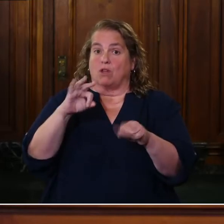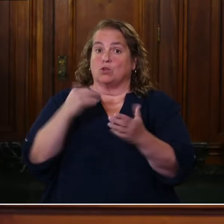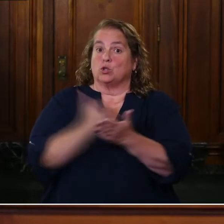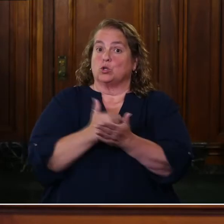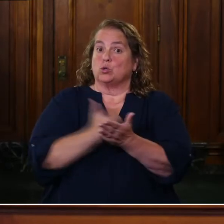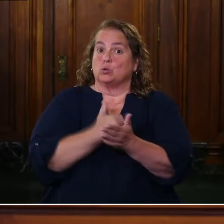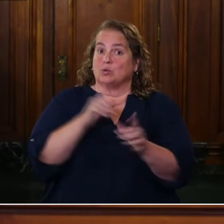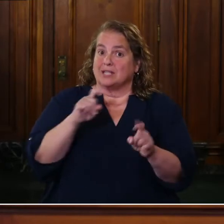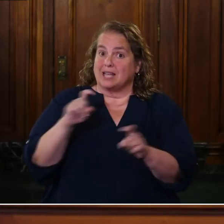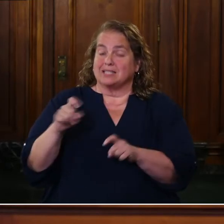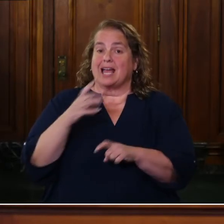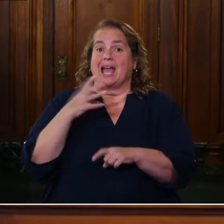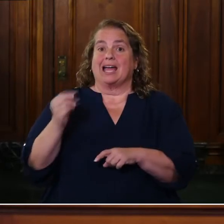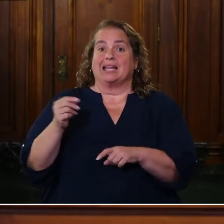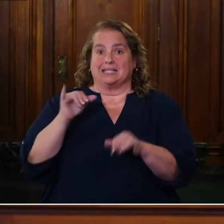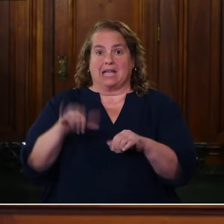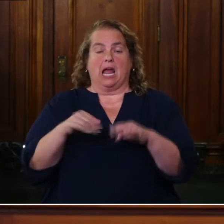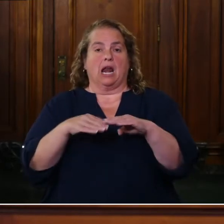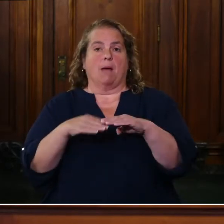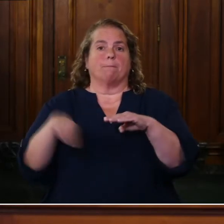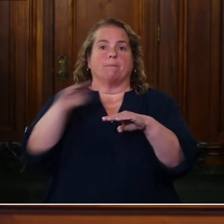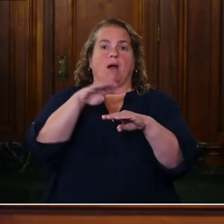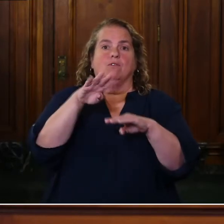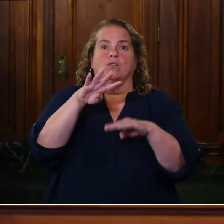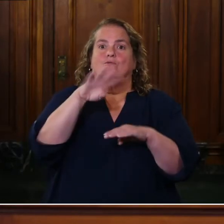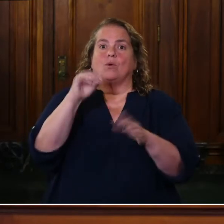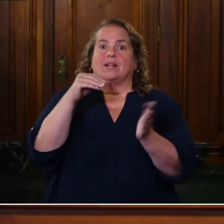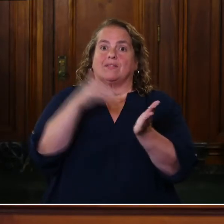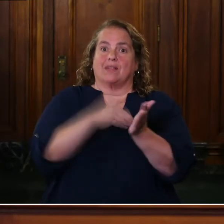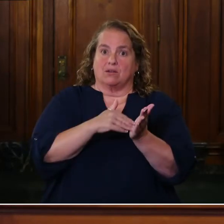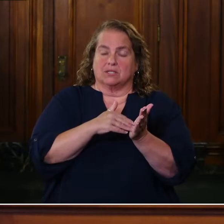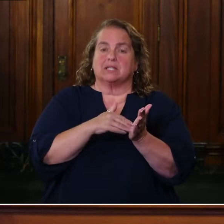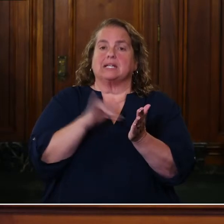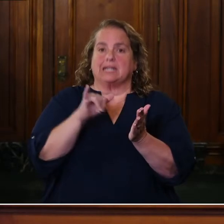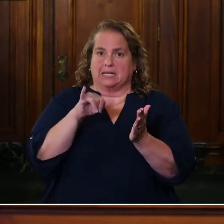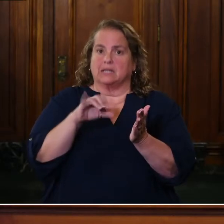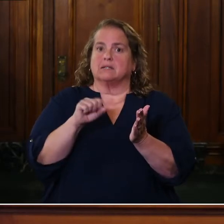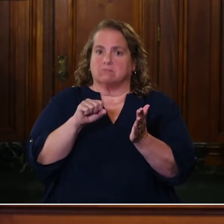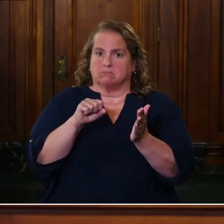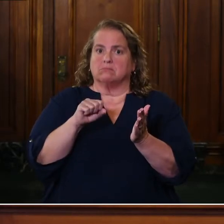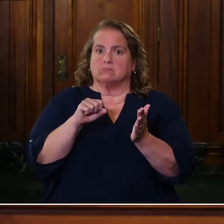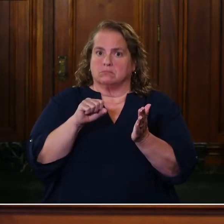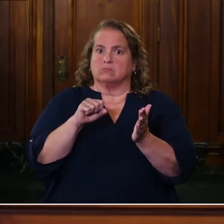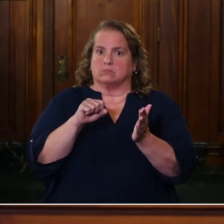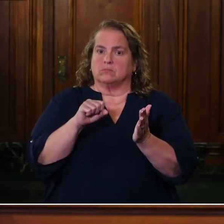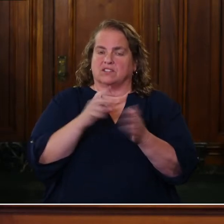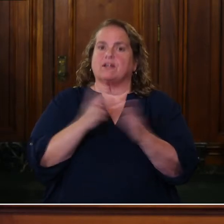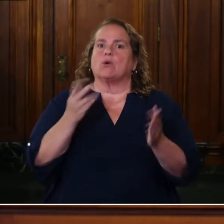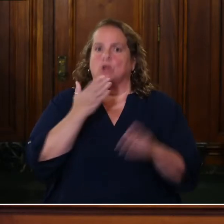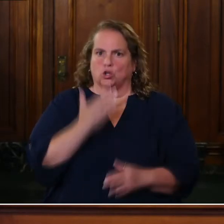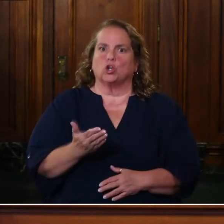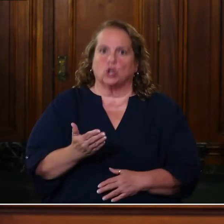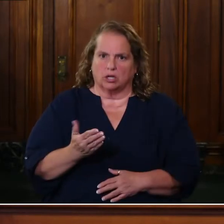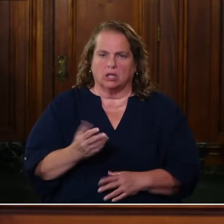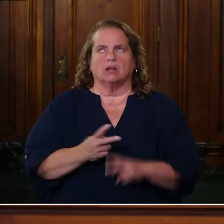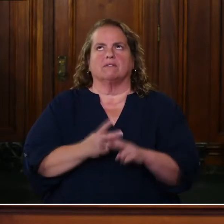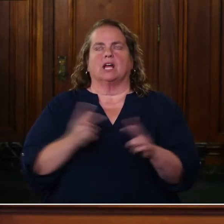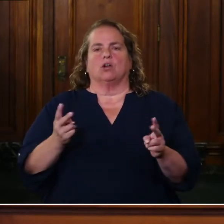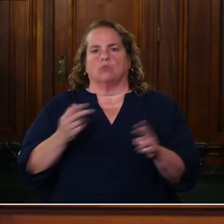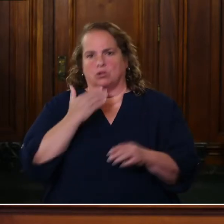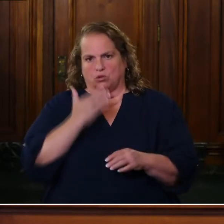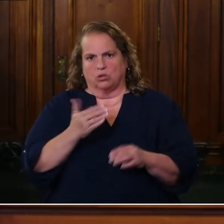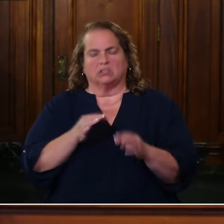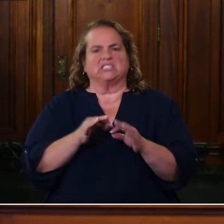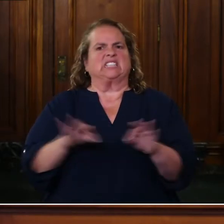staying above that 40,000 is significant. It is very significant.